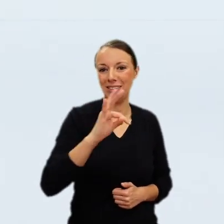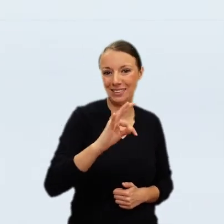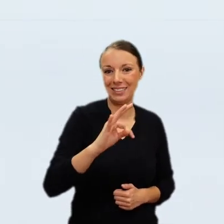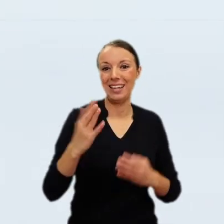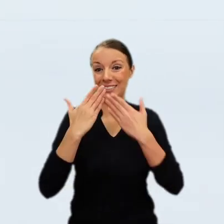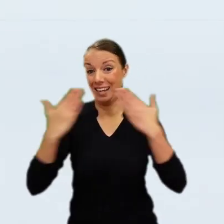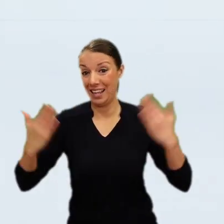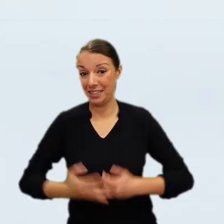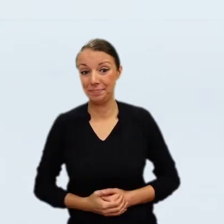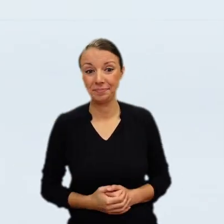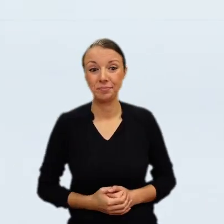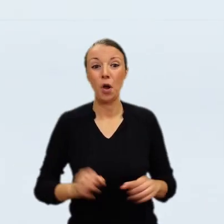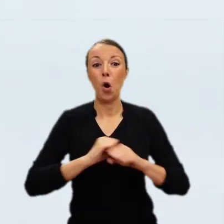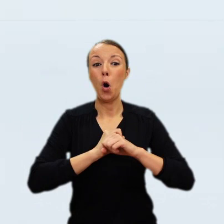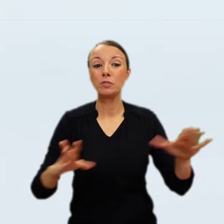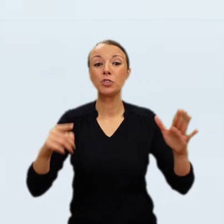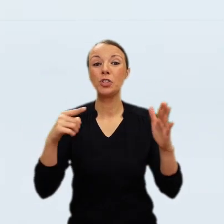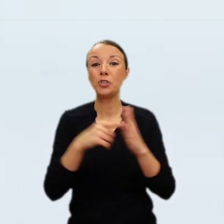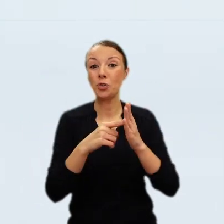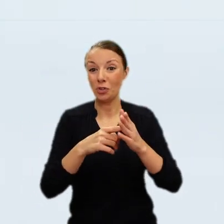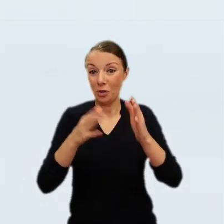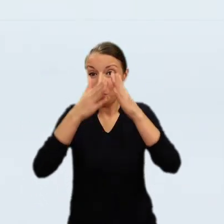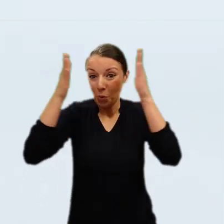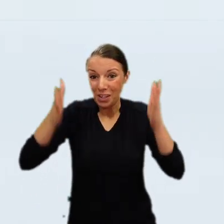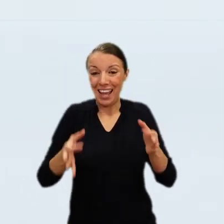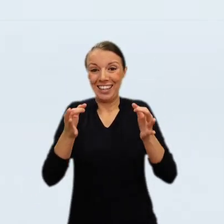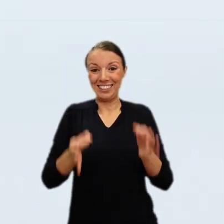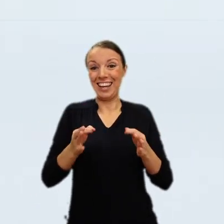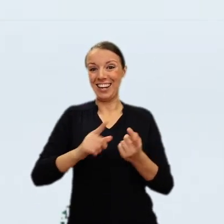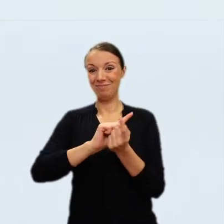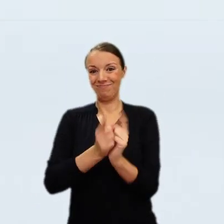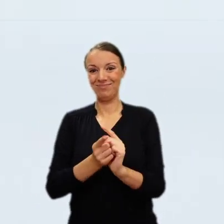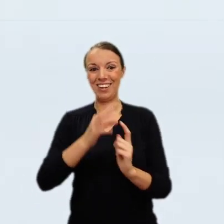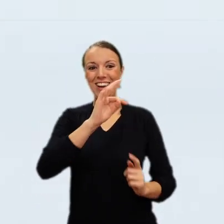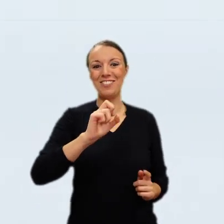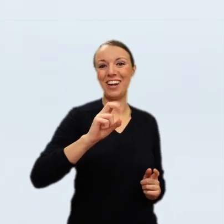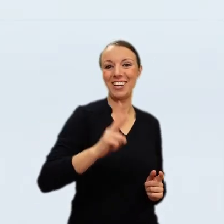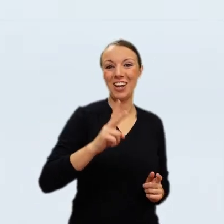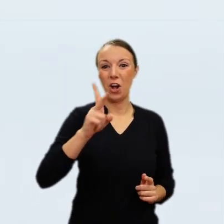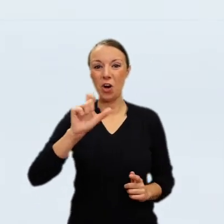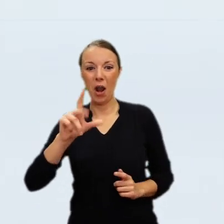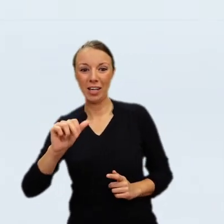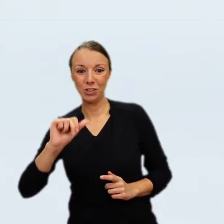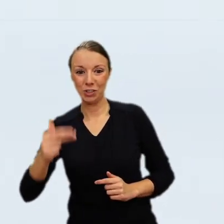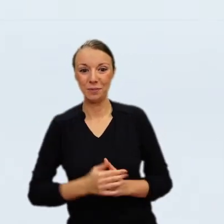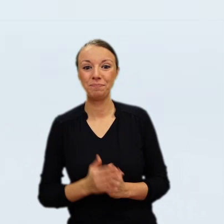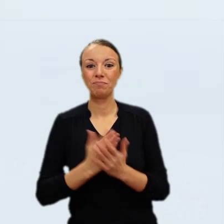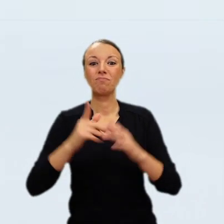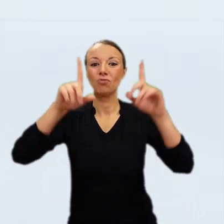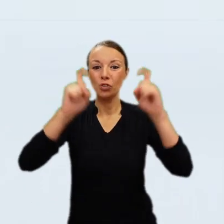Zofia Potocka, were among the wealthiest people in Poland in the early 20th century. So why did they sell the Polish Rider?